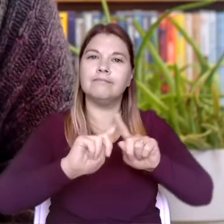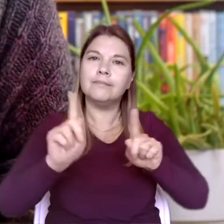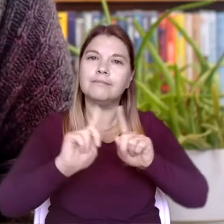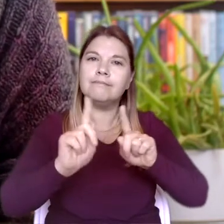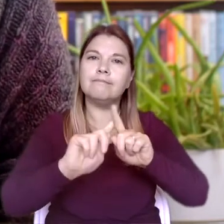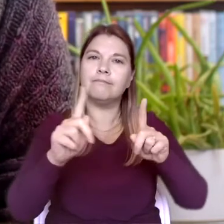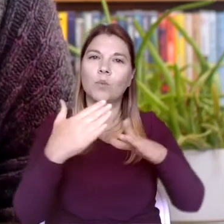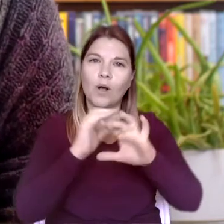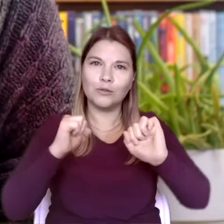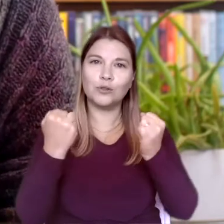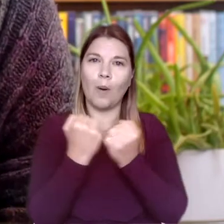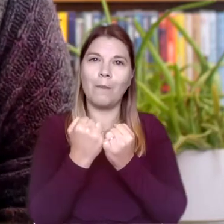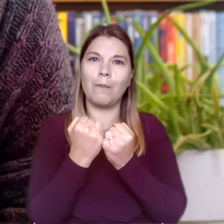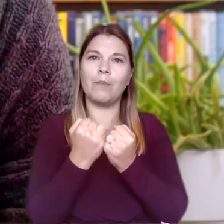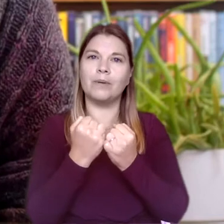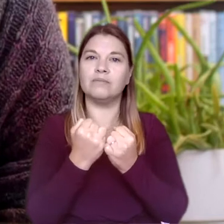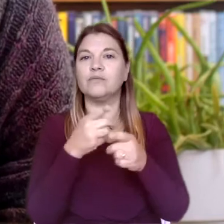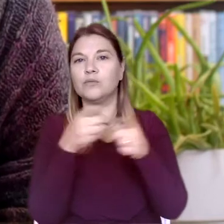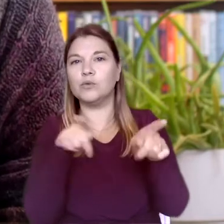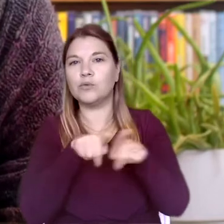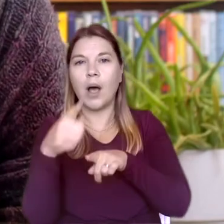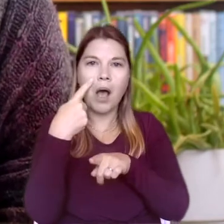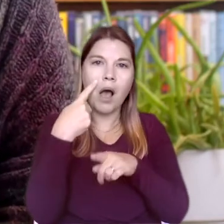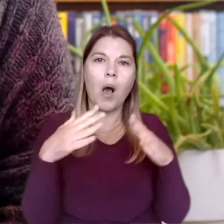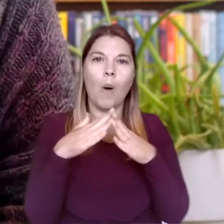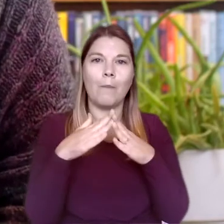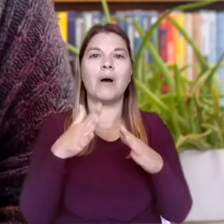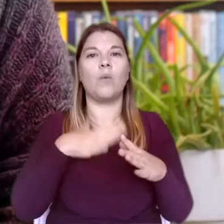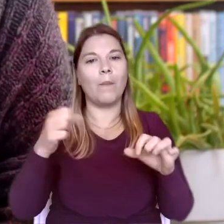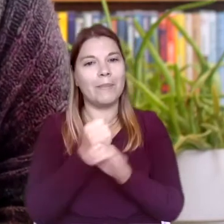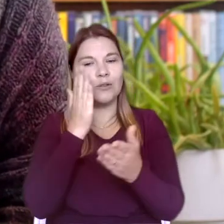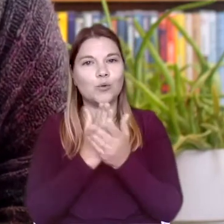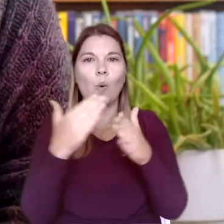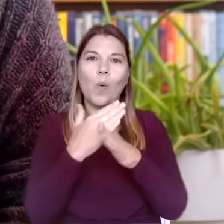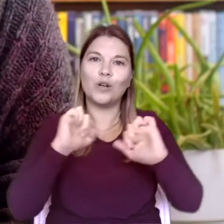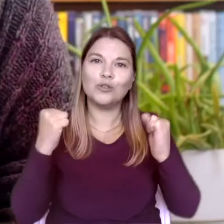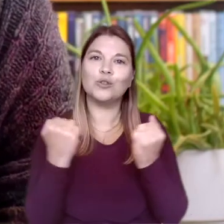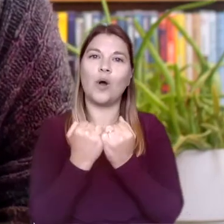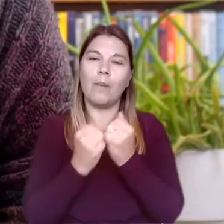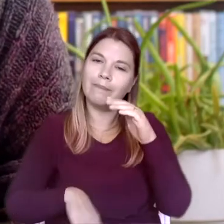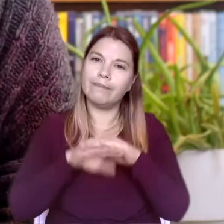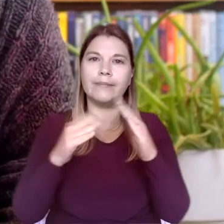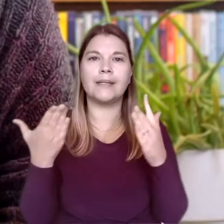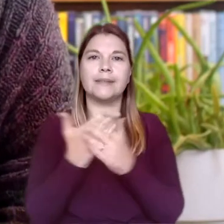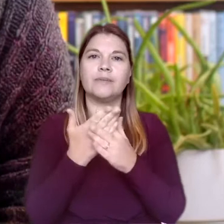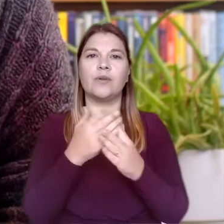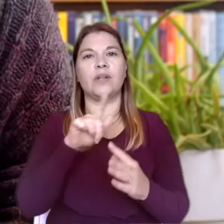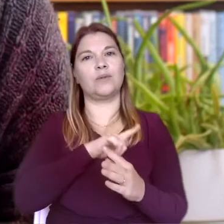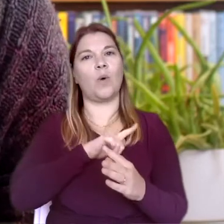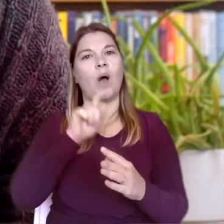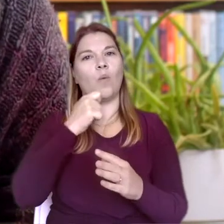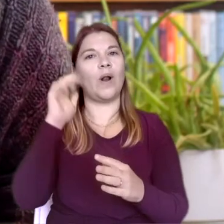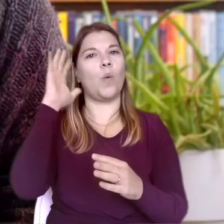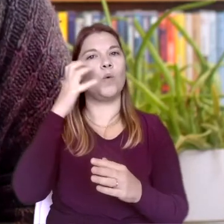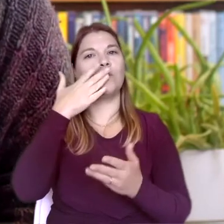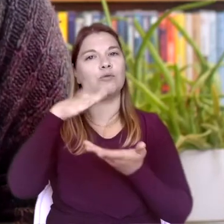can take part, so to be as accessible as possible, I'm auto-describing everything I do. We also have a